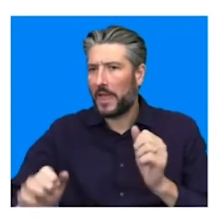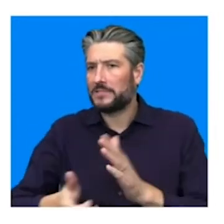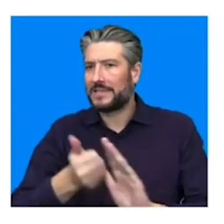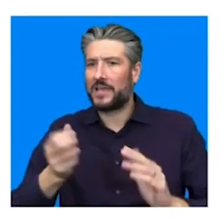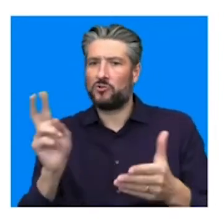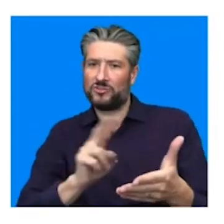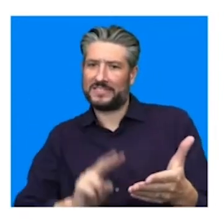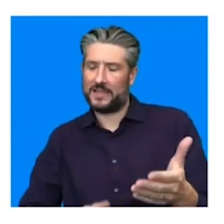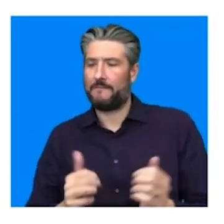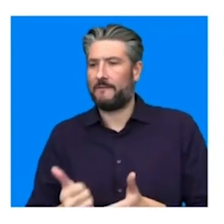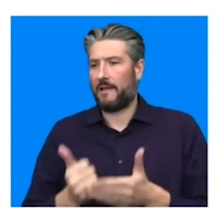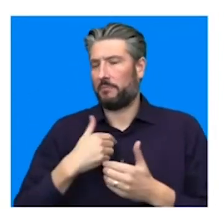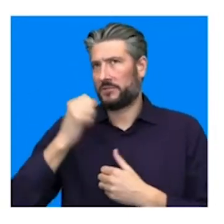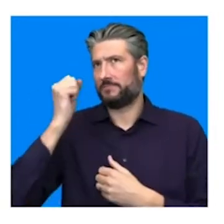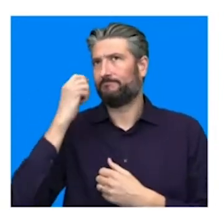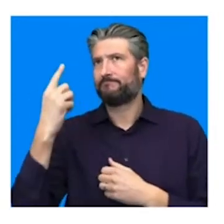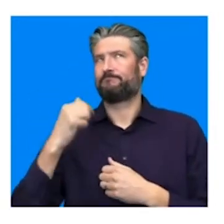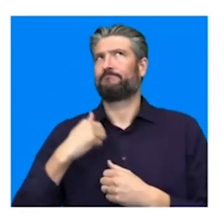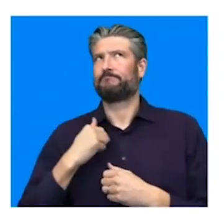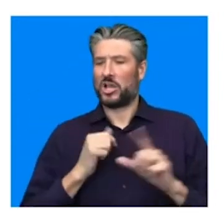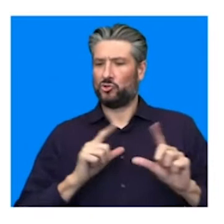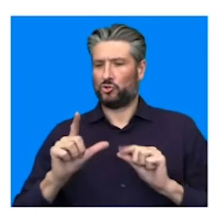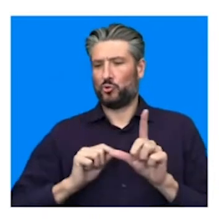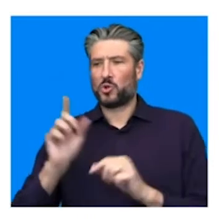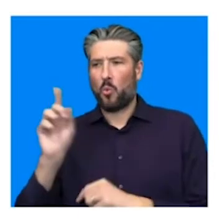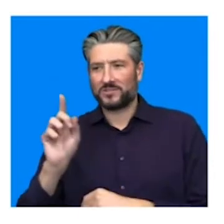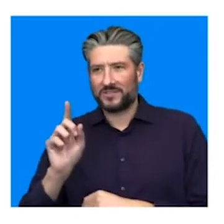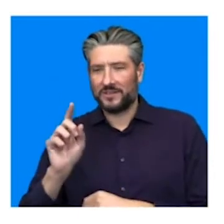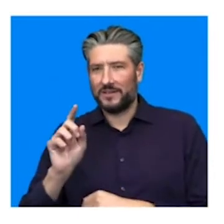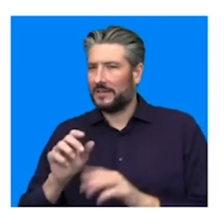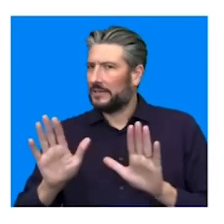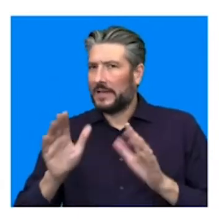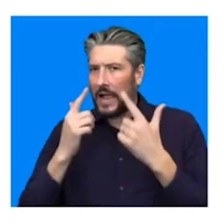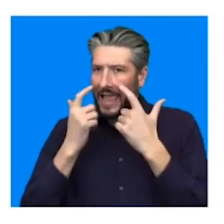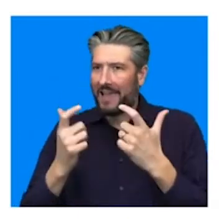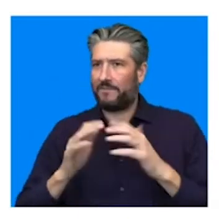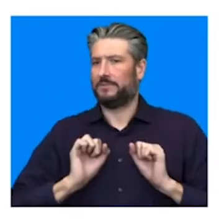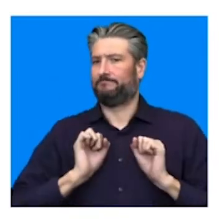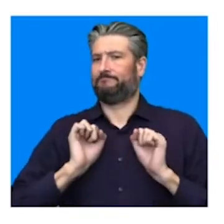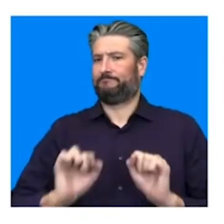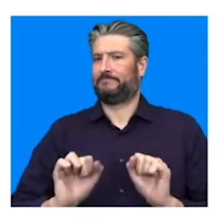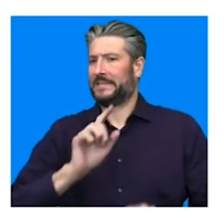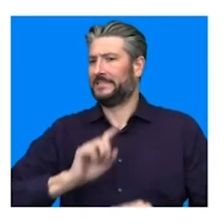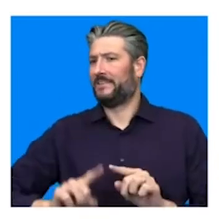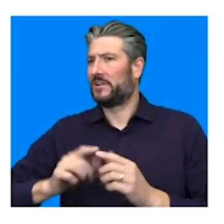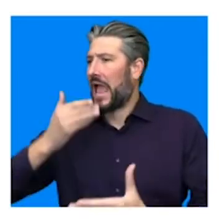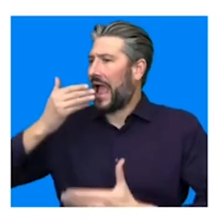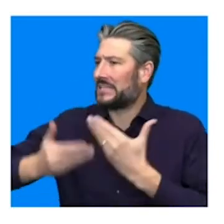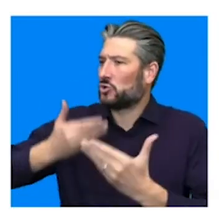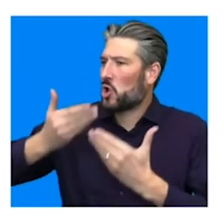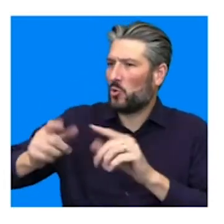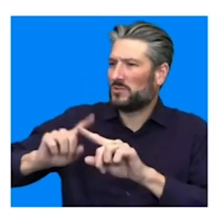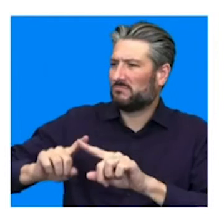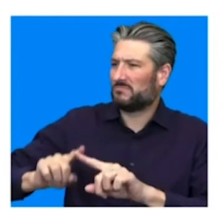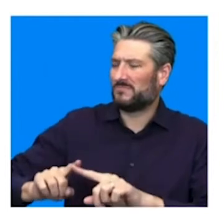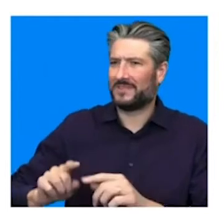And not be drawn into anecdotes. There's a lot of anecdotes around accessibility fonts out there. There's, you know, and